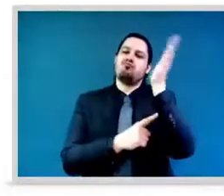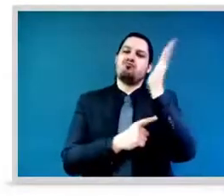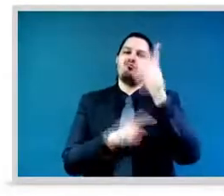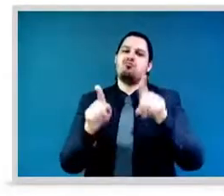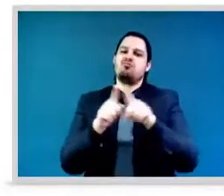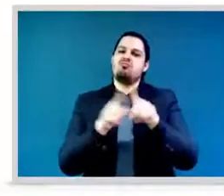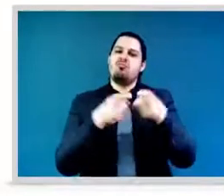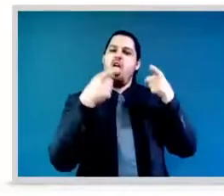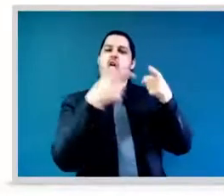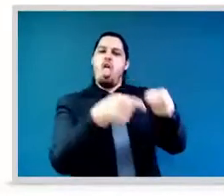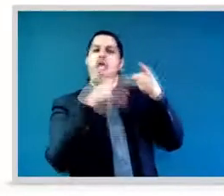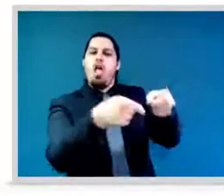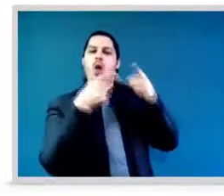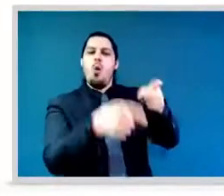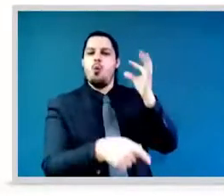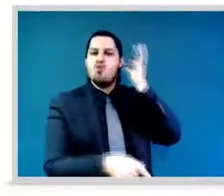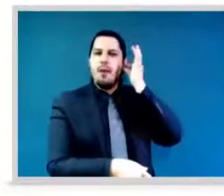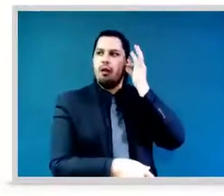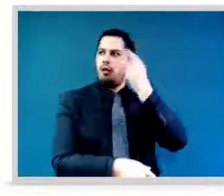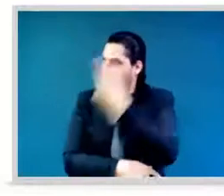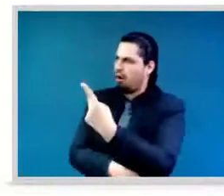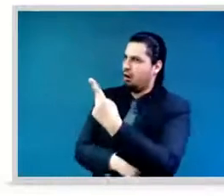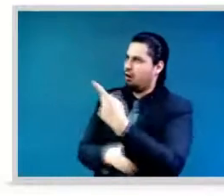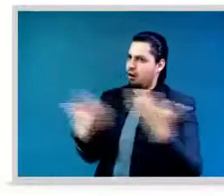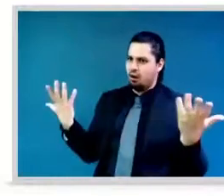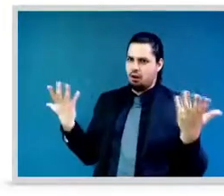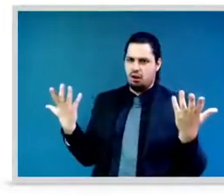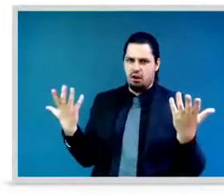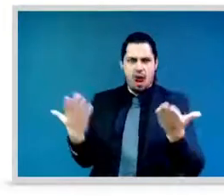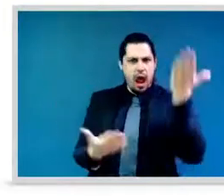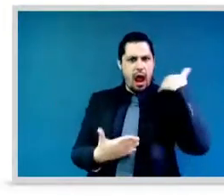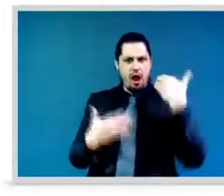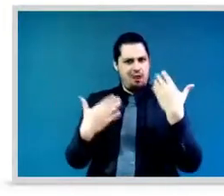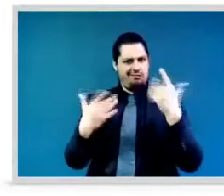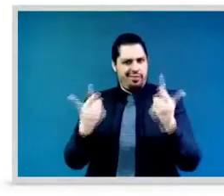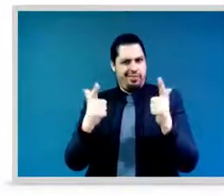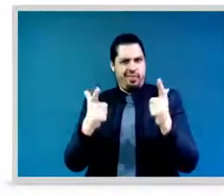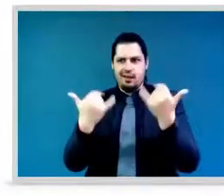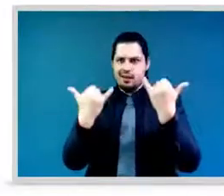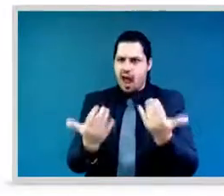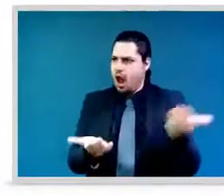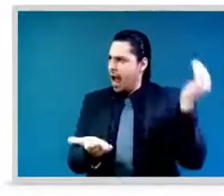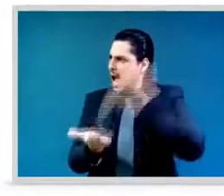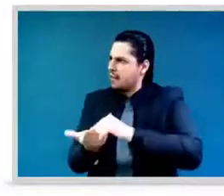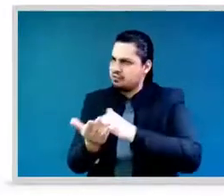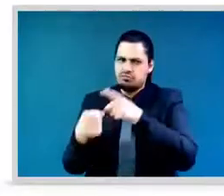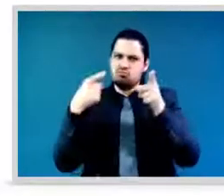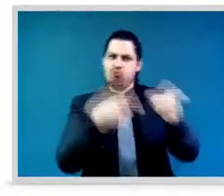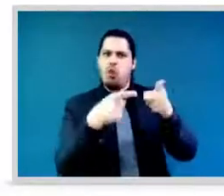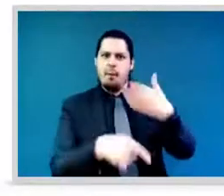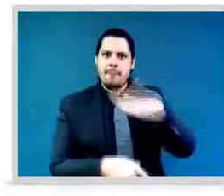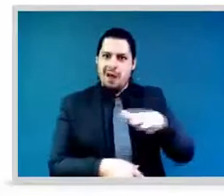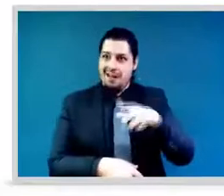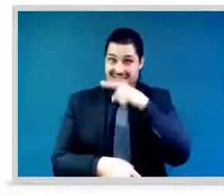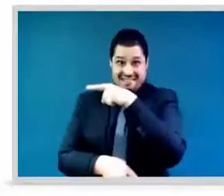agenda when it comes to equality, to tolerance, to unparison, and thinking to gender